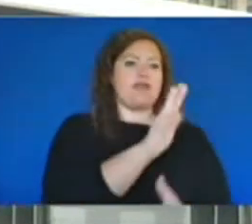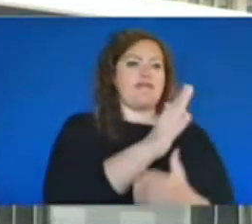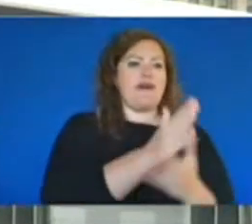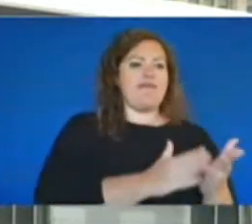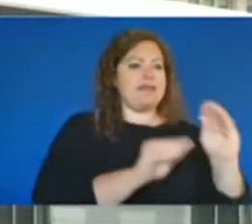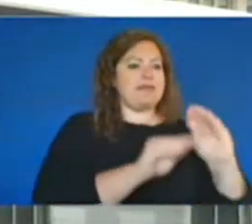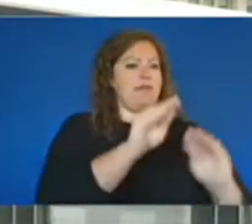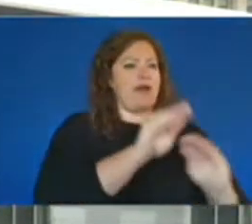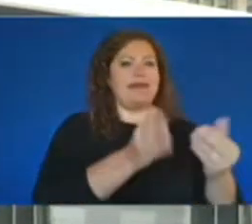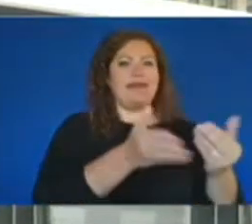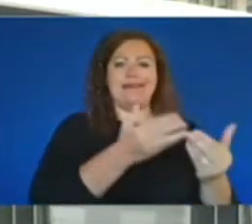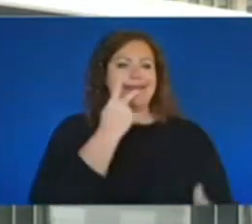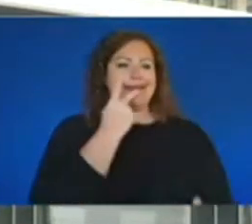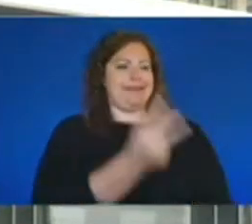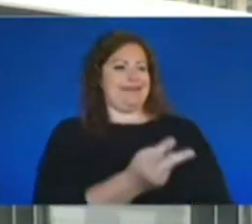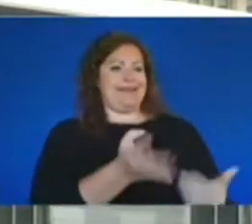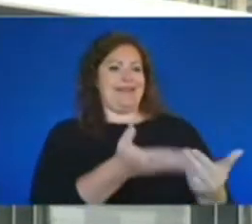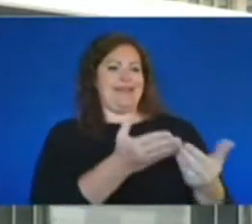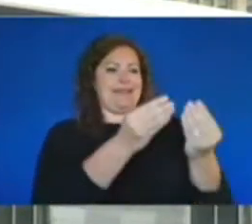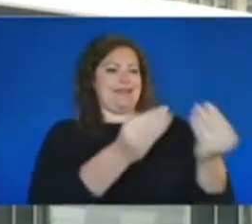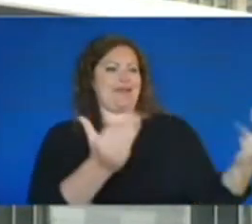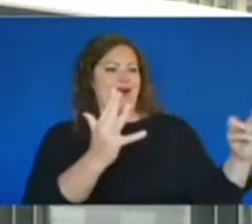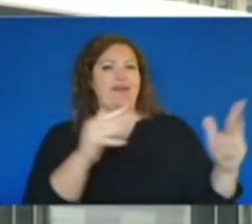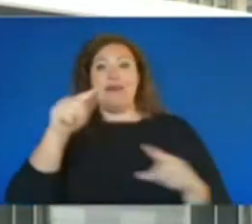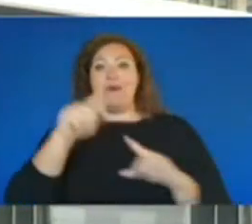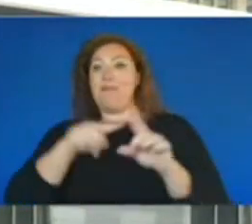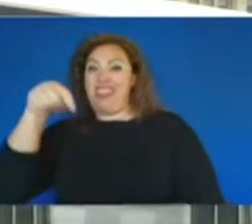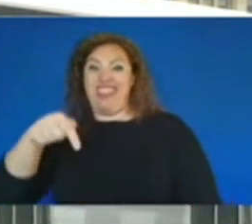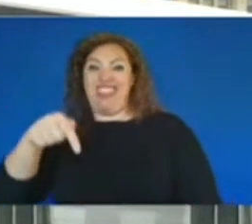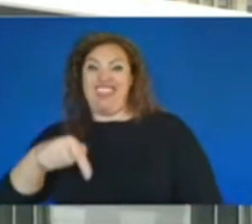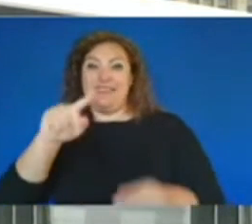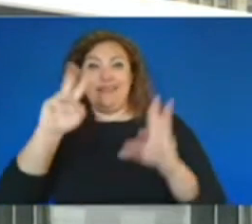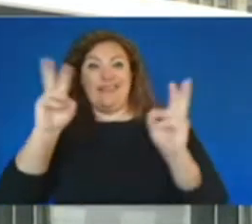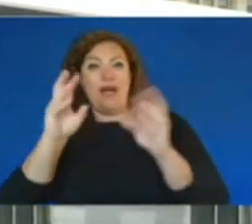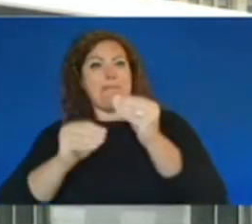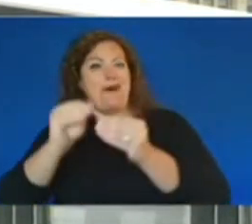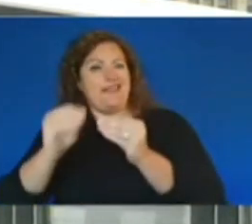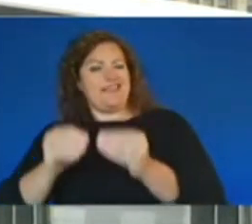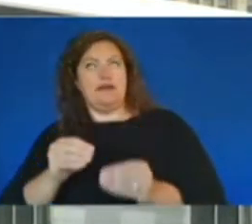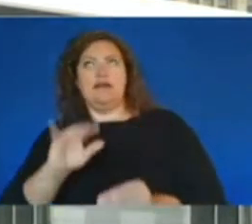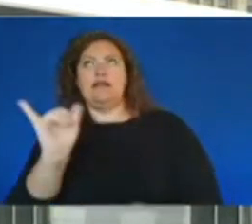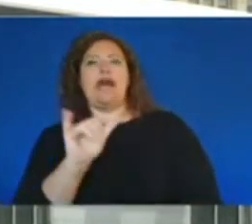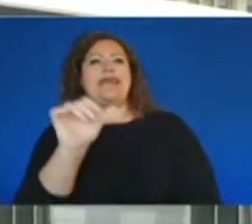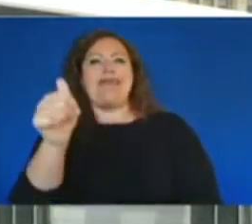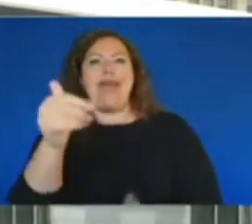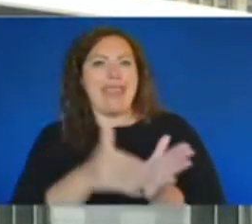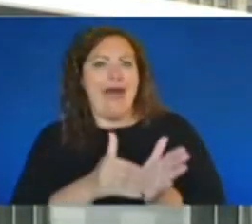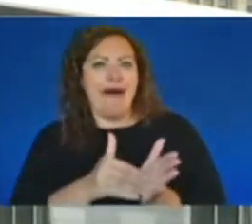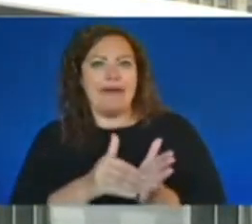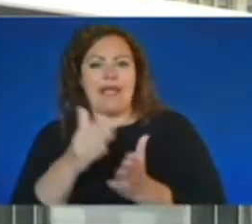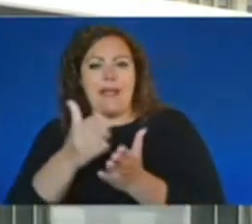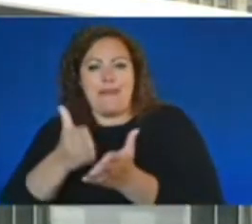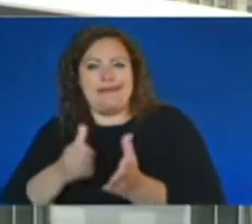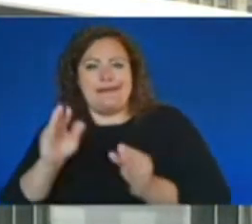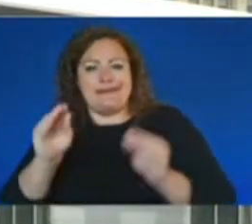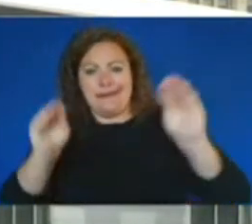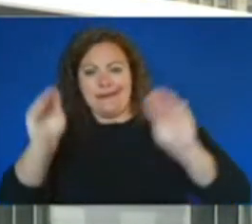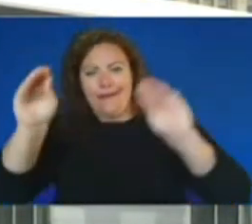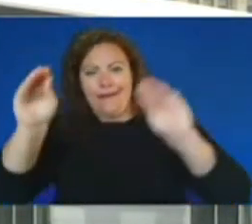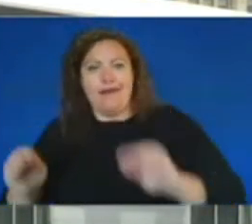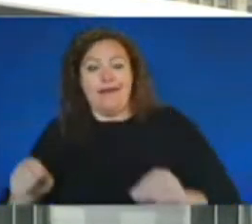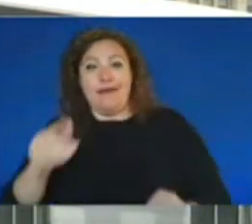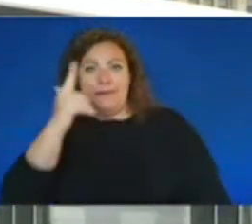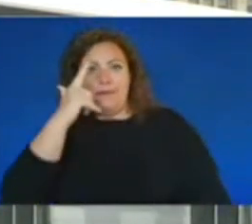picture and to very quickly get to where you need. I mean, this is a 10,000-piece puzzle or more. This is a very large case spanning, you guys saw, an entire city block,